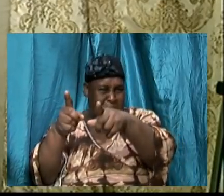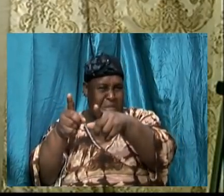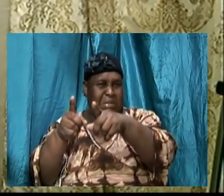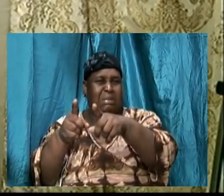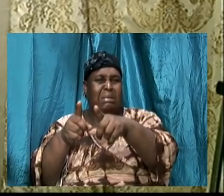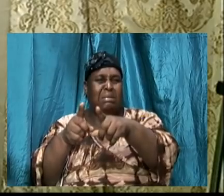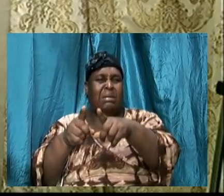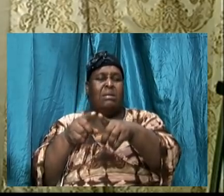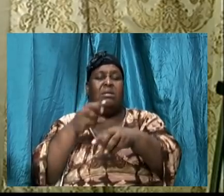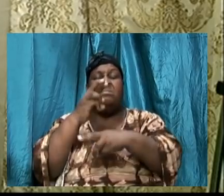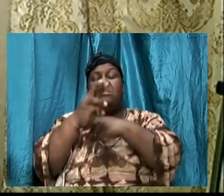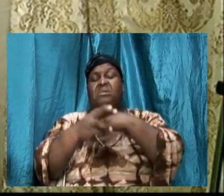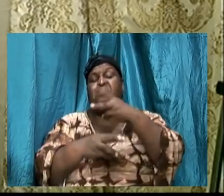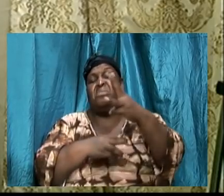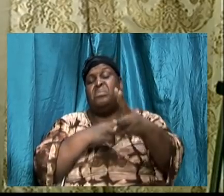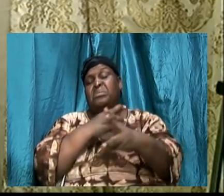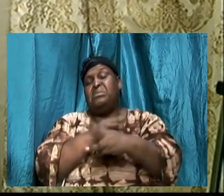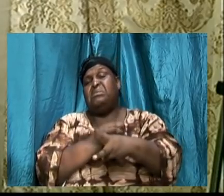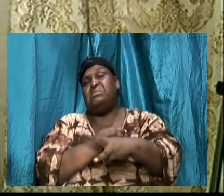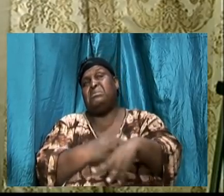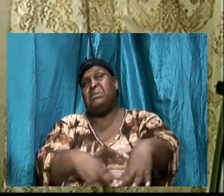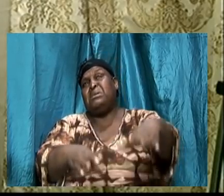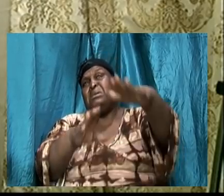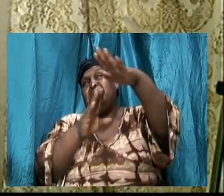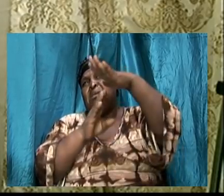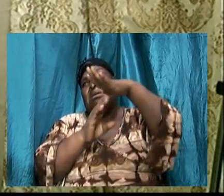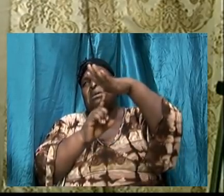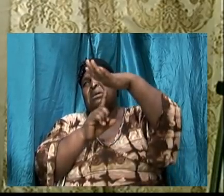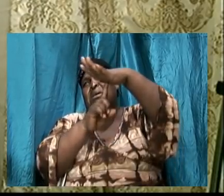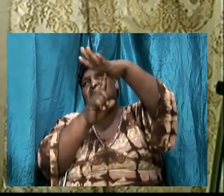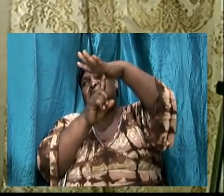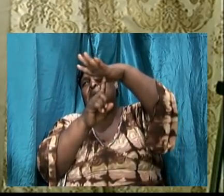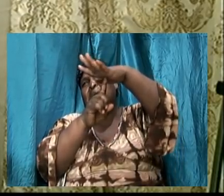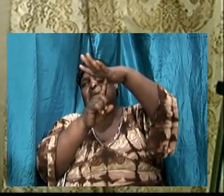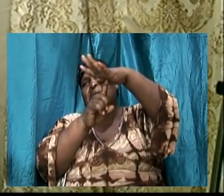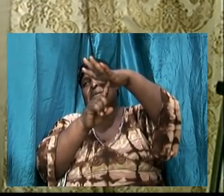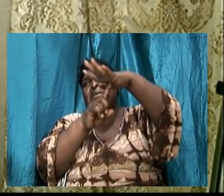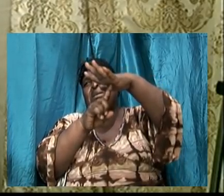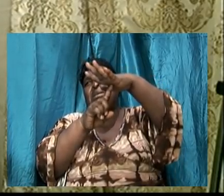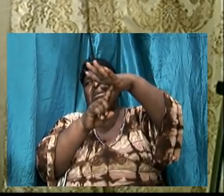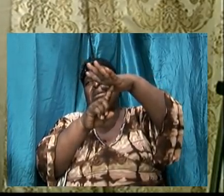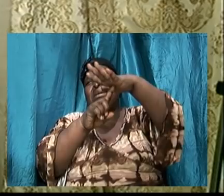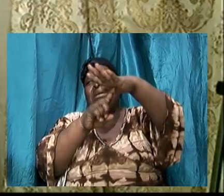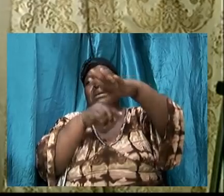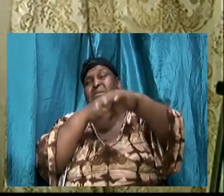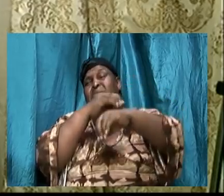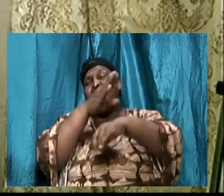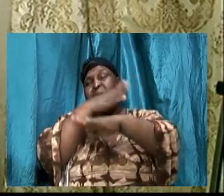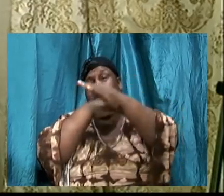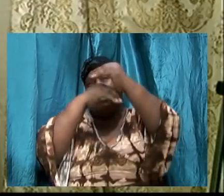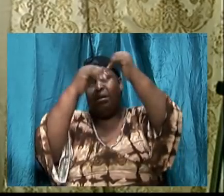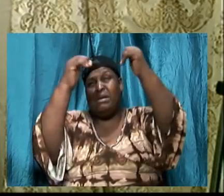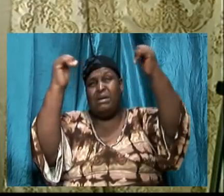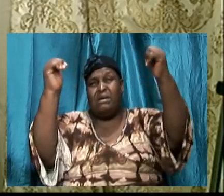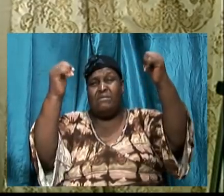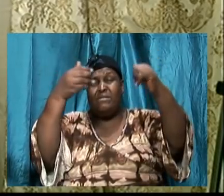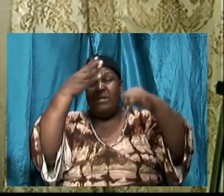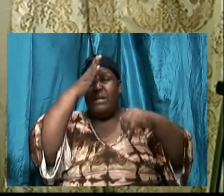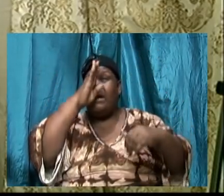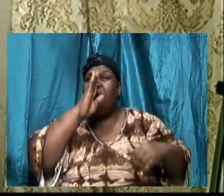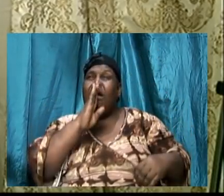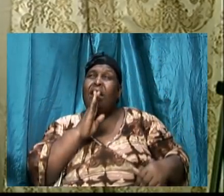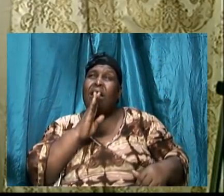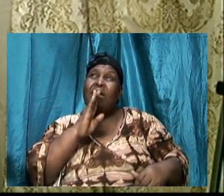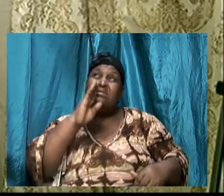highly esteemed in the heavenlies where God dwells, by God Almighty Himself, how is it that